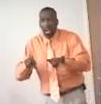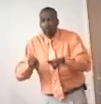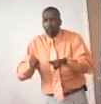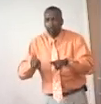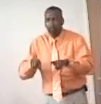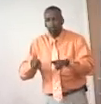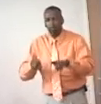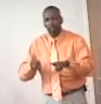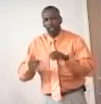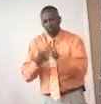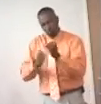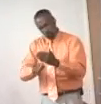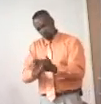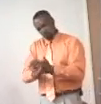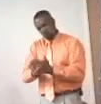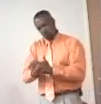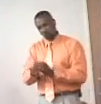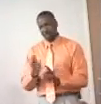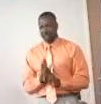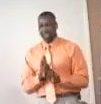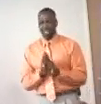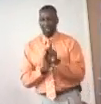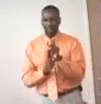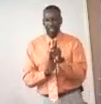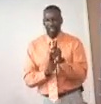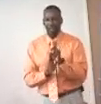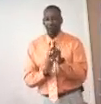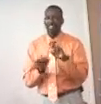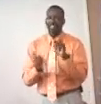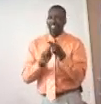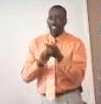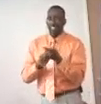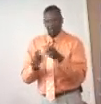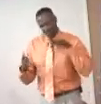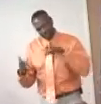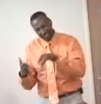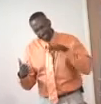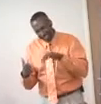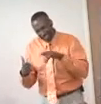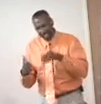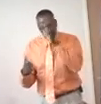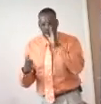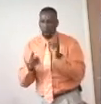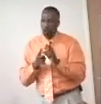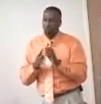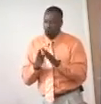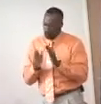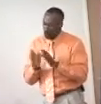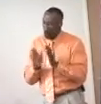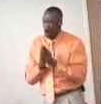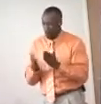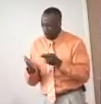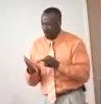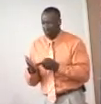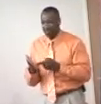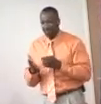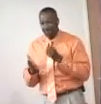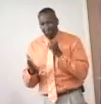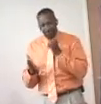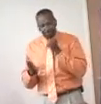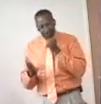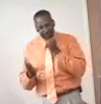happens is it grows and develops into studying the word. Hmm.